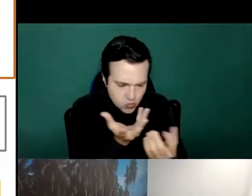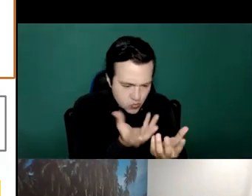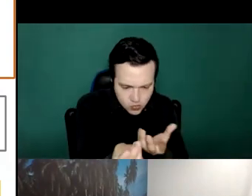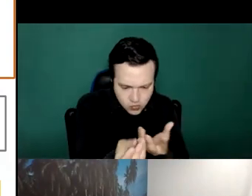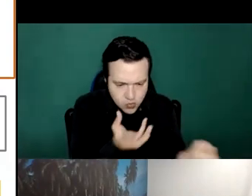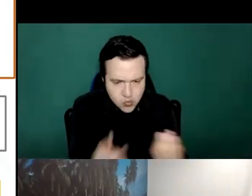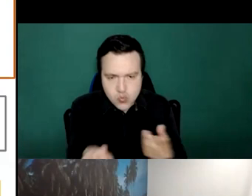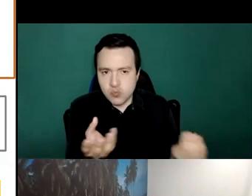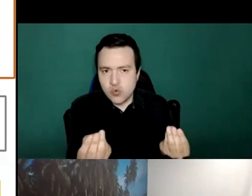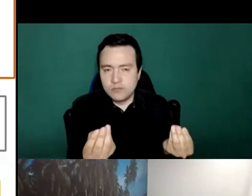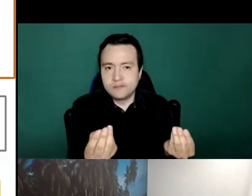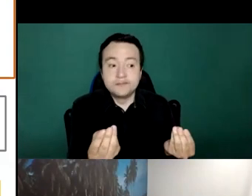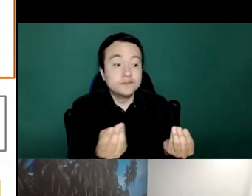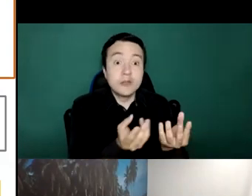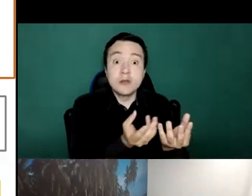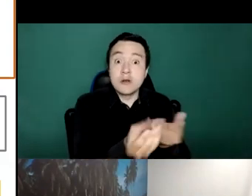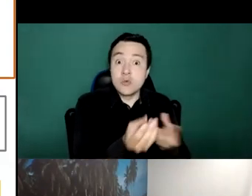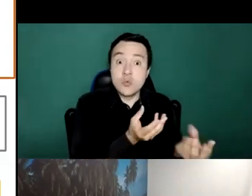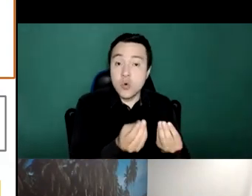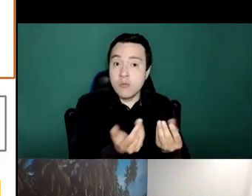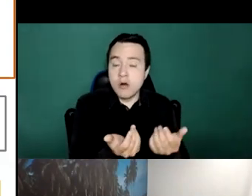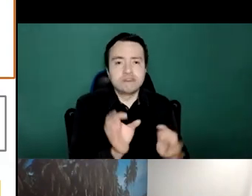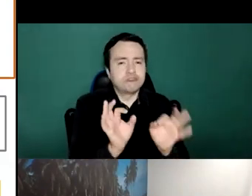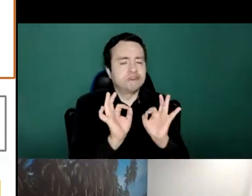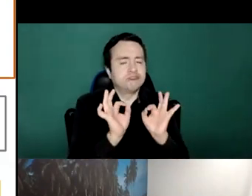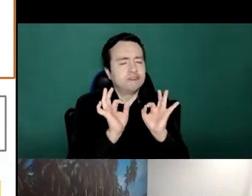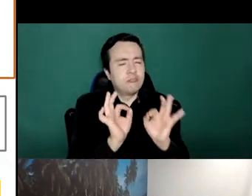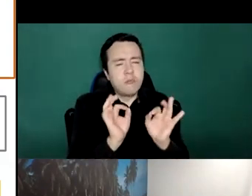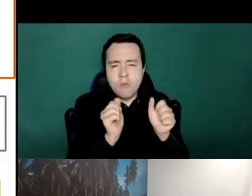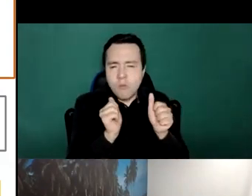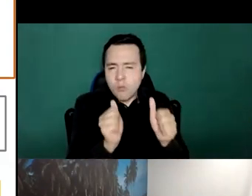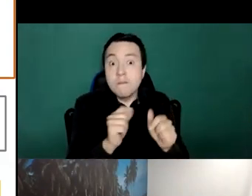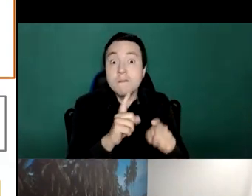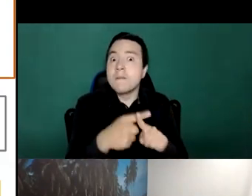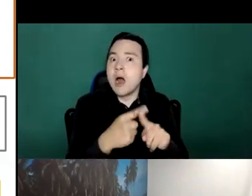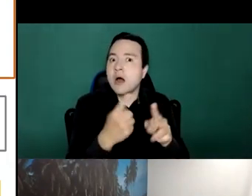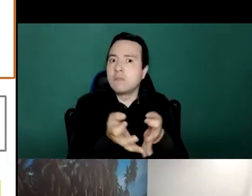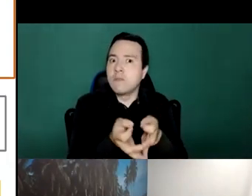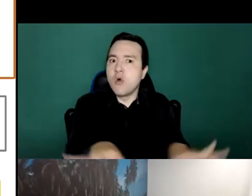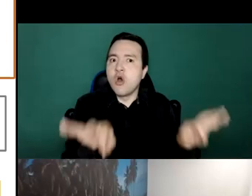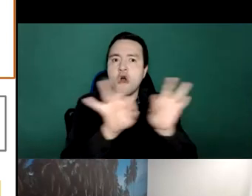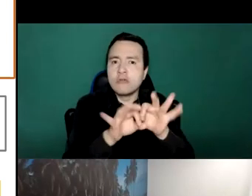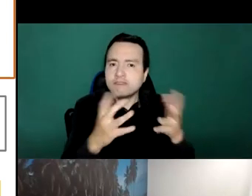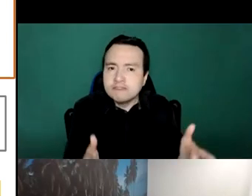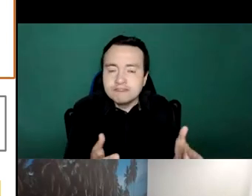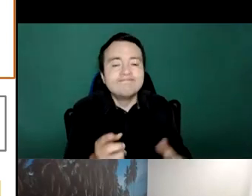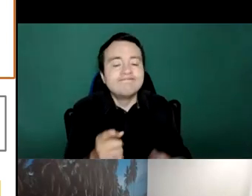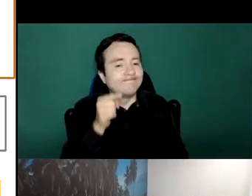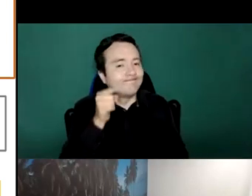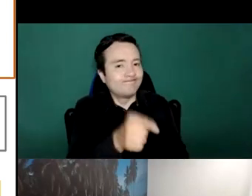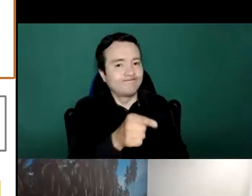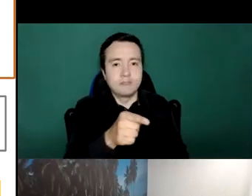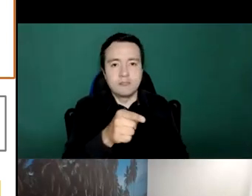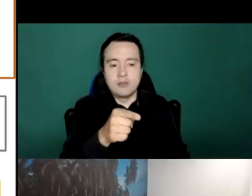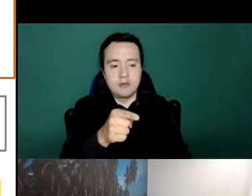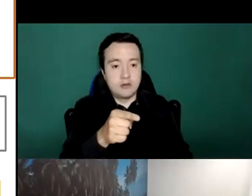and think the most positive thing that we need to stress is that mental health